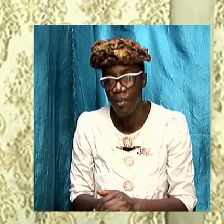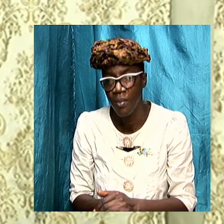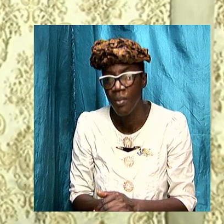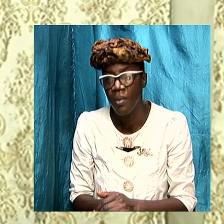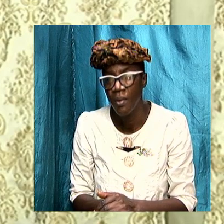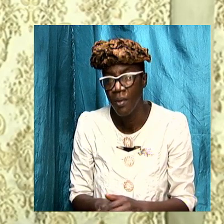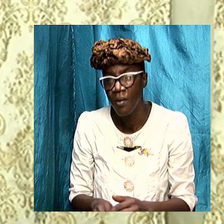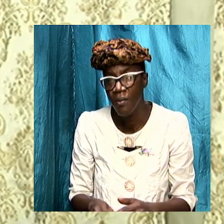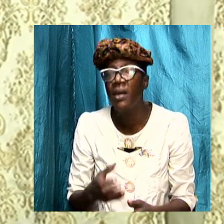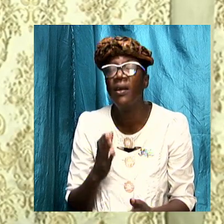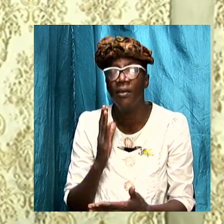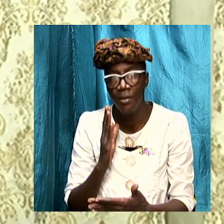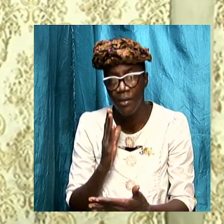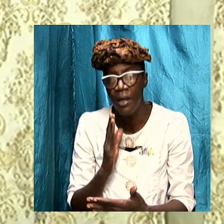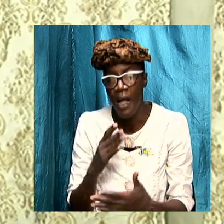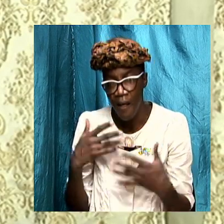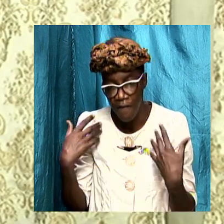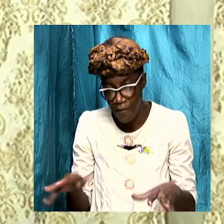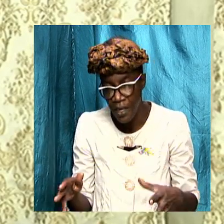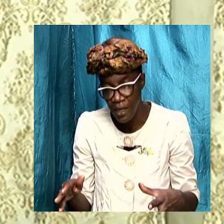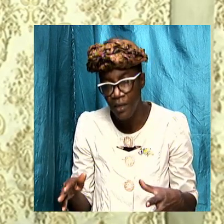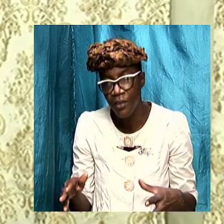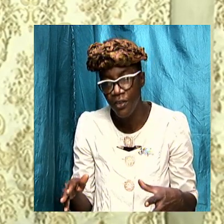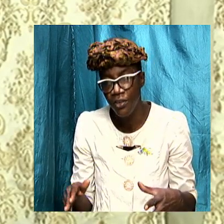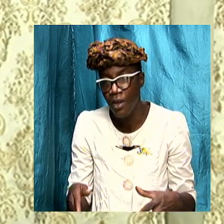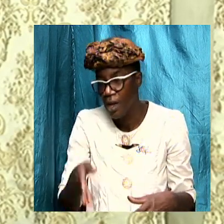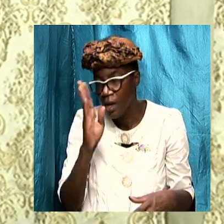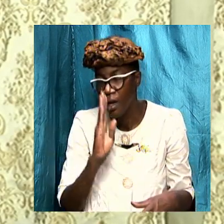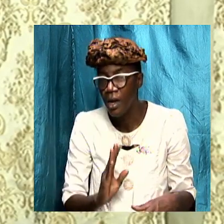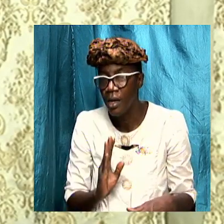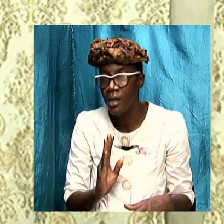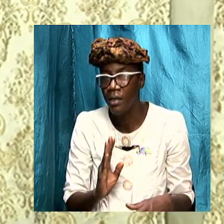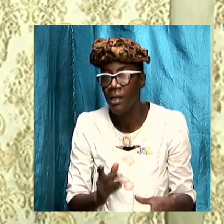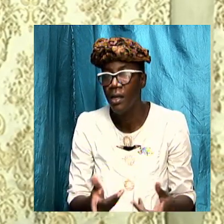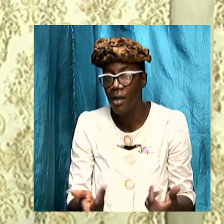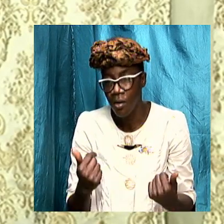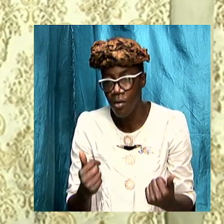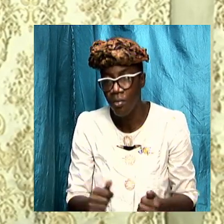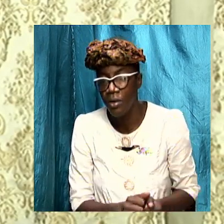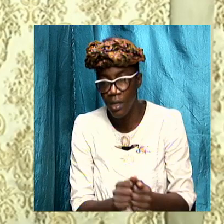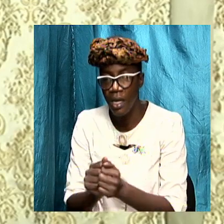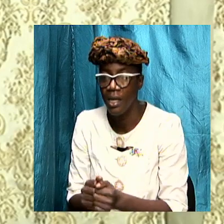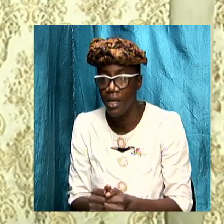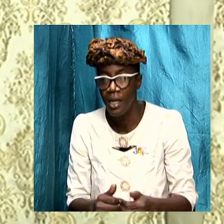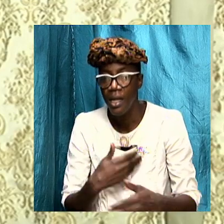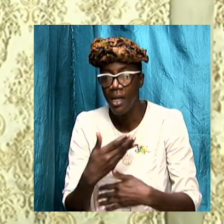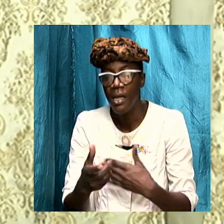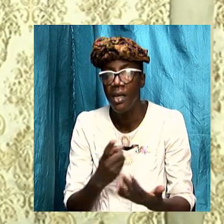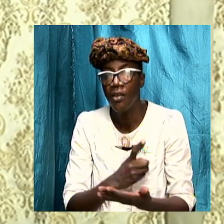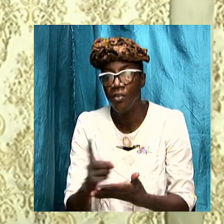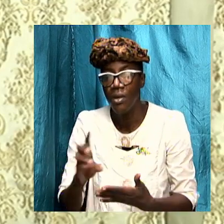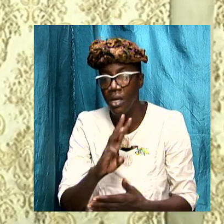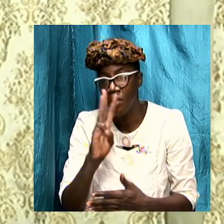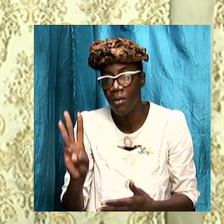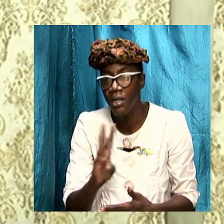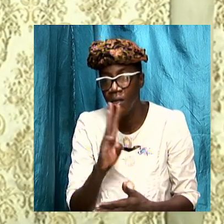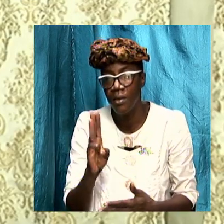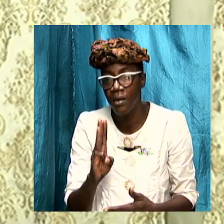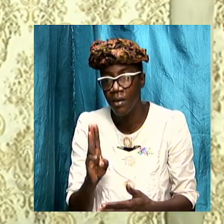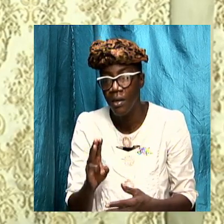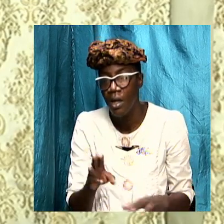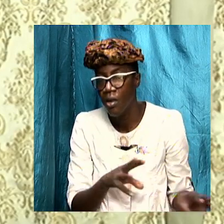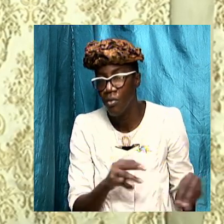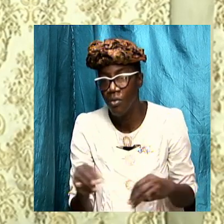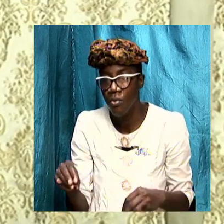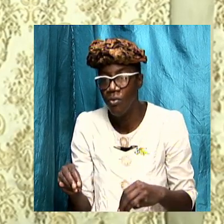overview for the evening and God's willing we get back together next week Wednesday so that we can